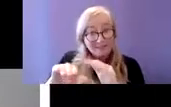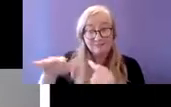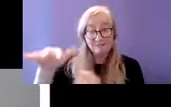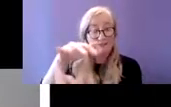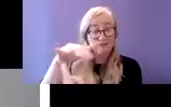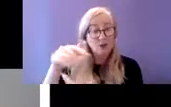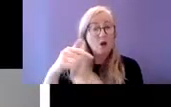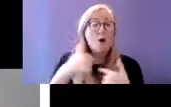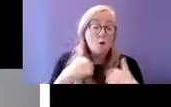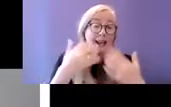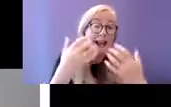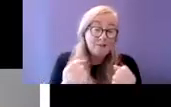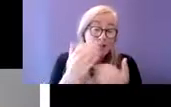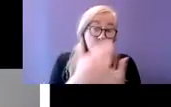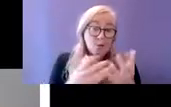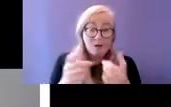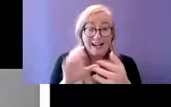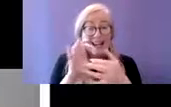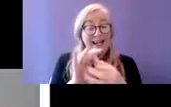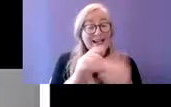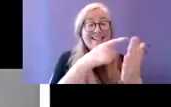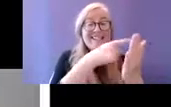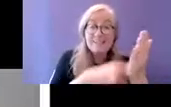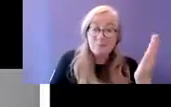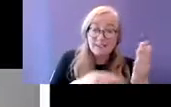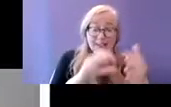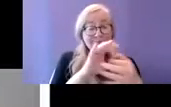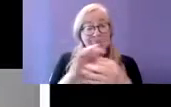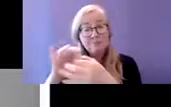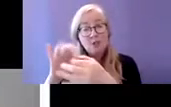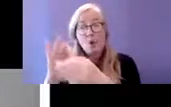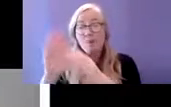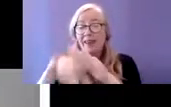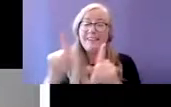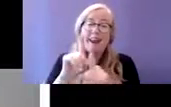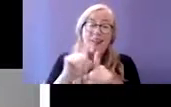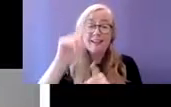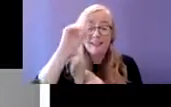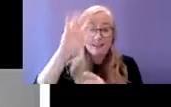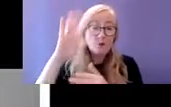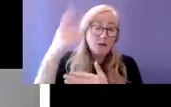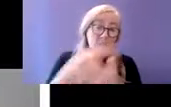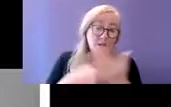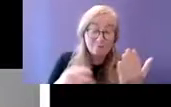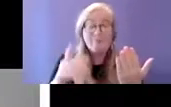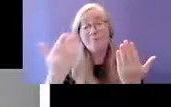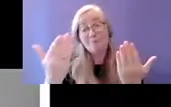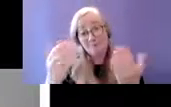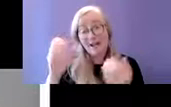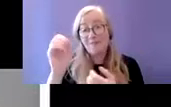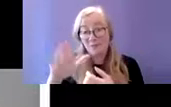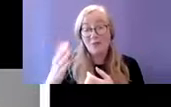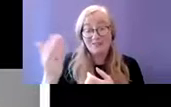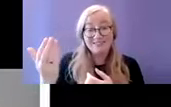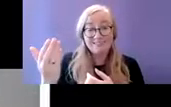homelessness particularly intellectual disability but obviously being informed by the findings of this